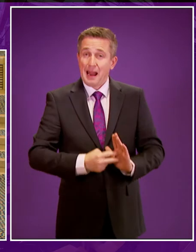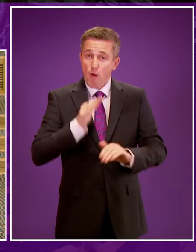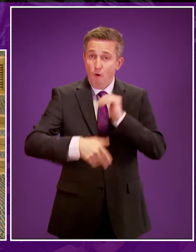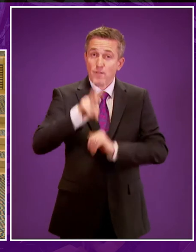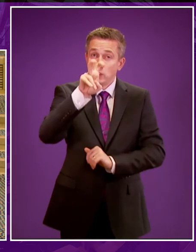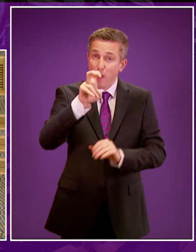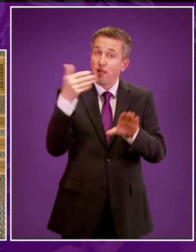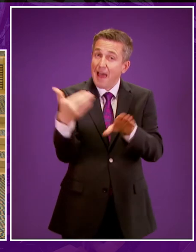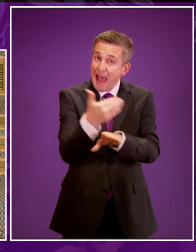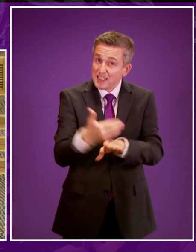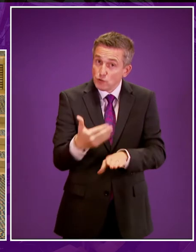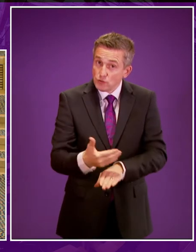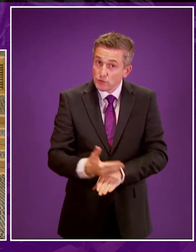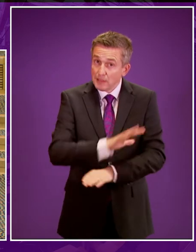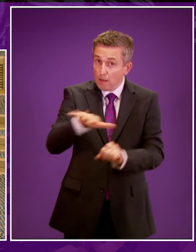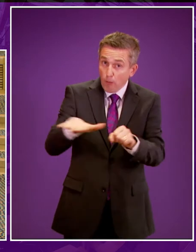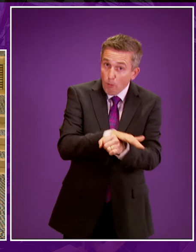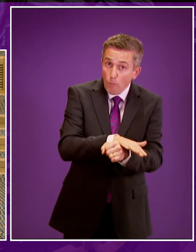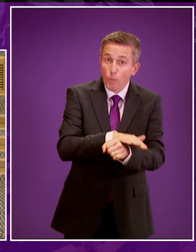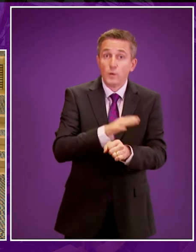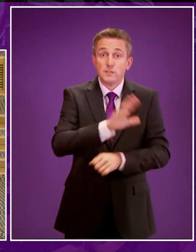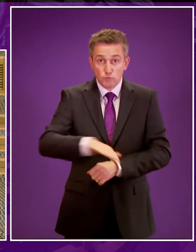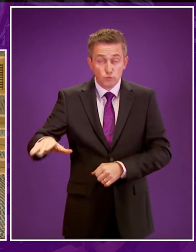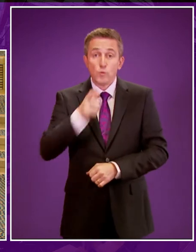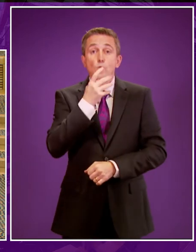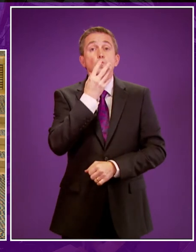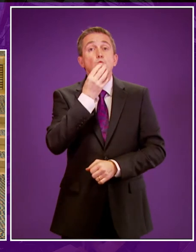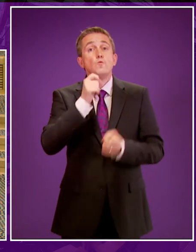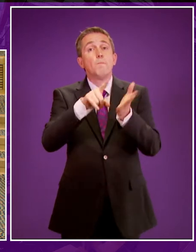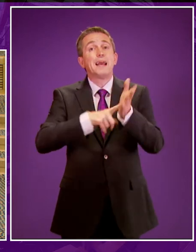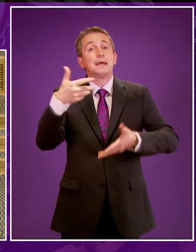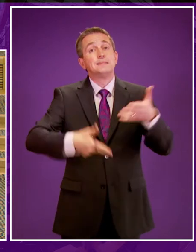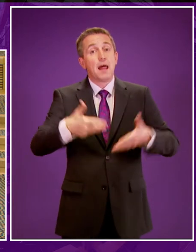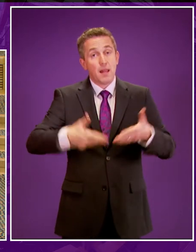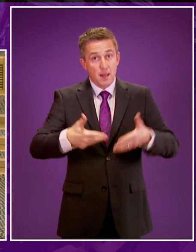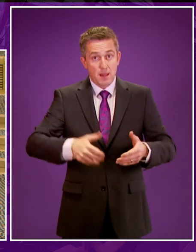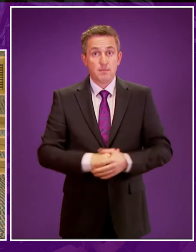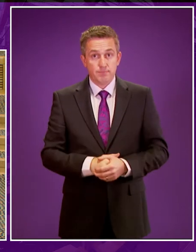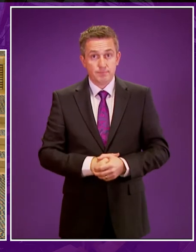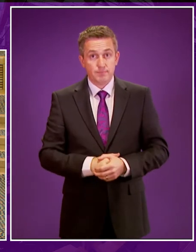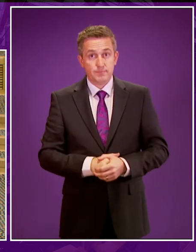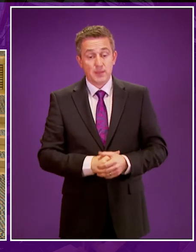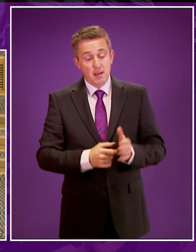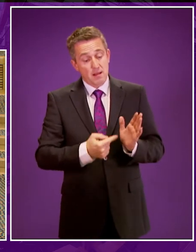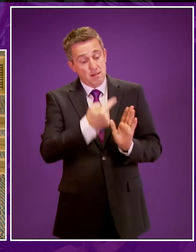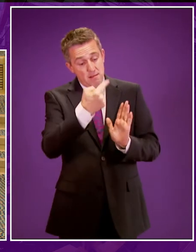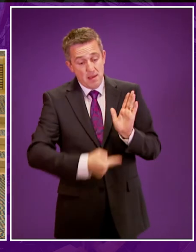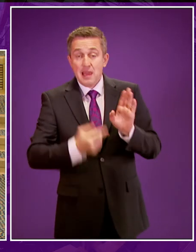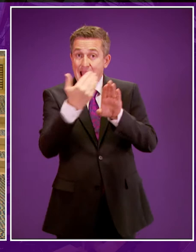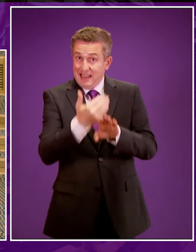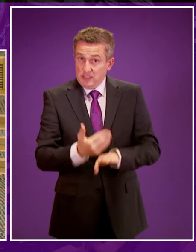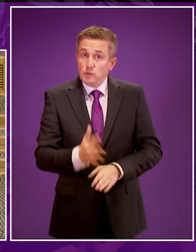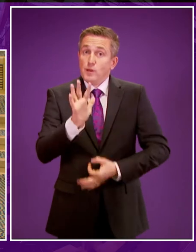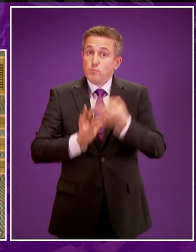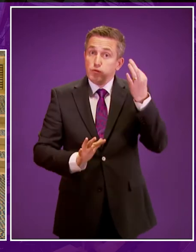to ensure that this applies equally to children and young people who use BSL. The actions in the plan will improve the experience of pupils and